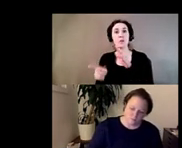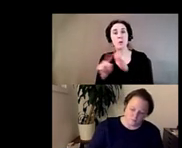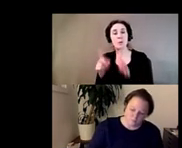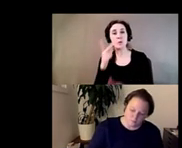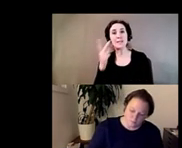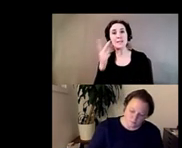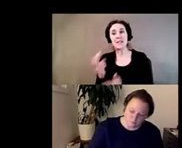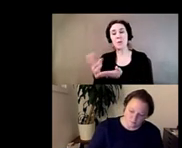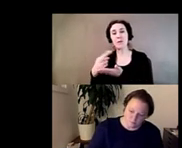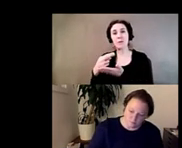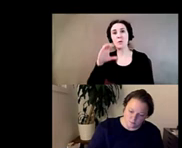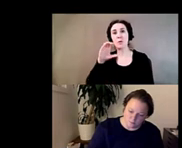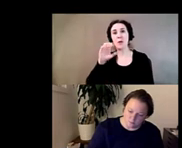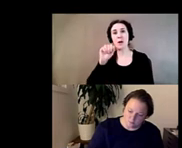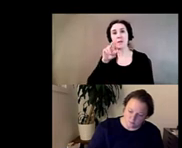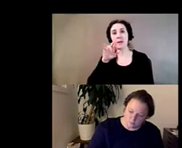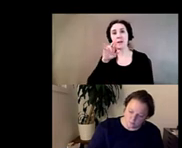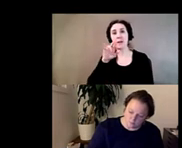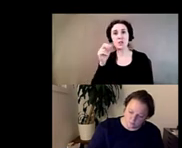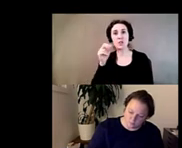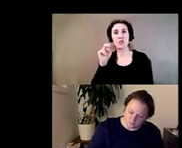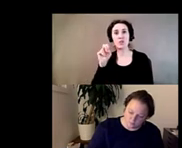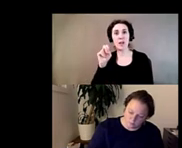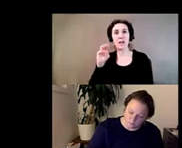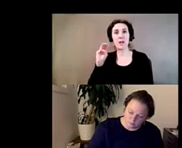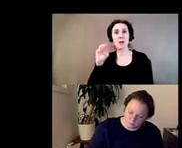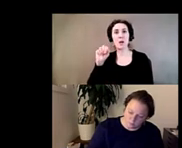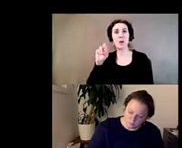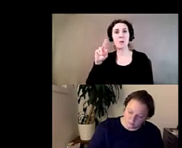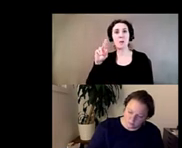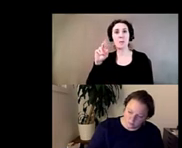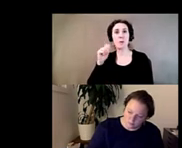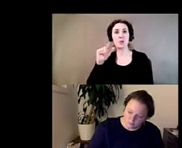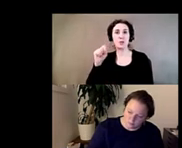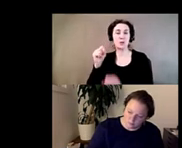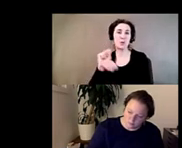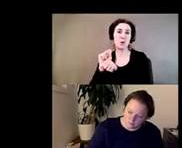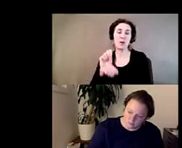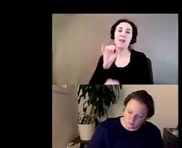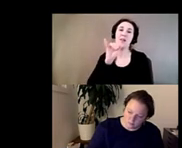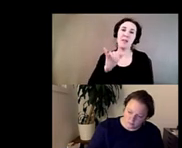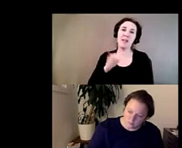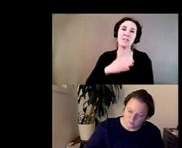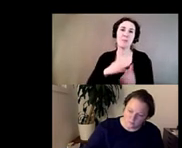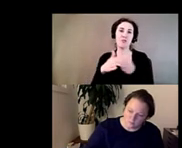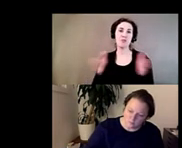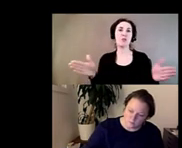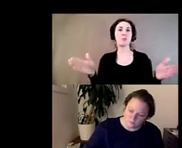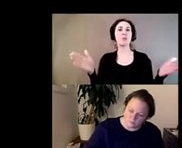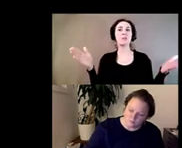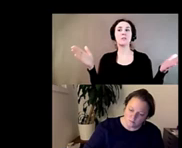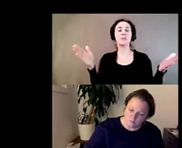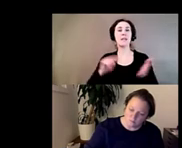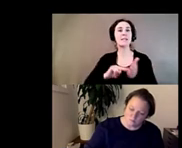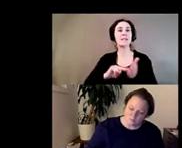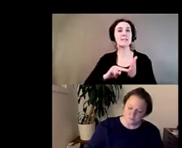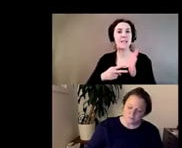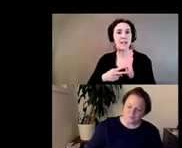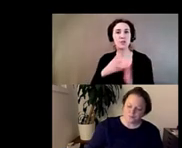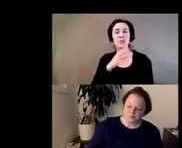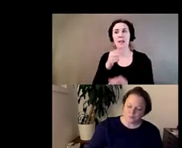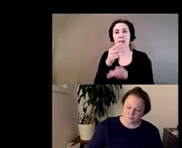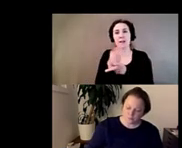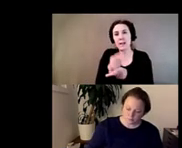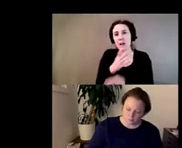of kerry j marshall's work uh so that's kind of a that would be my sort of general you know intention and care and also